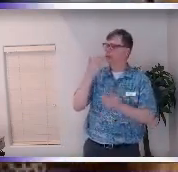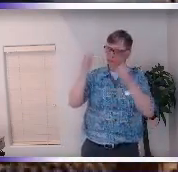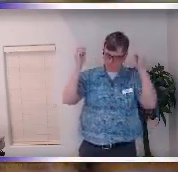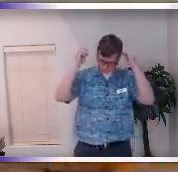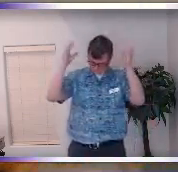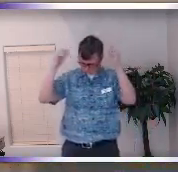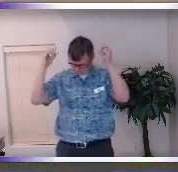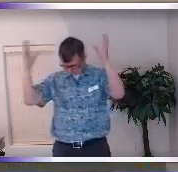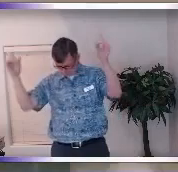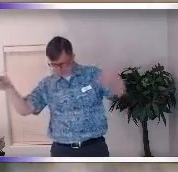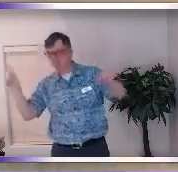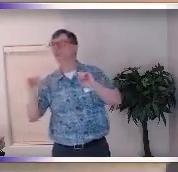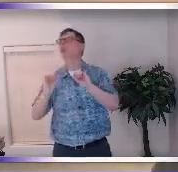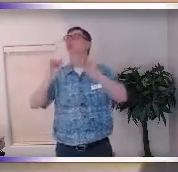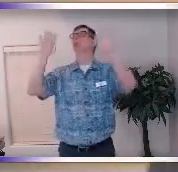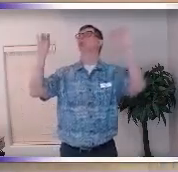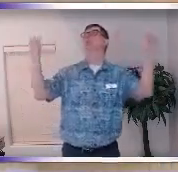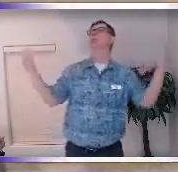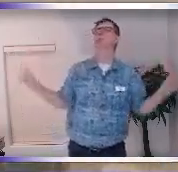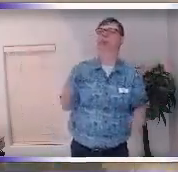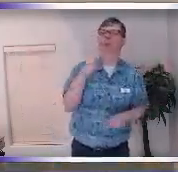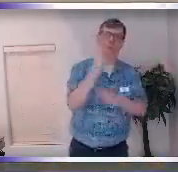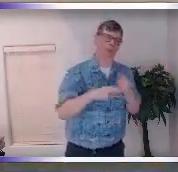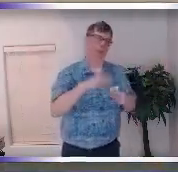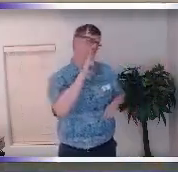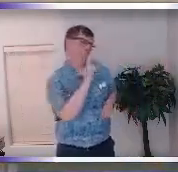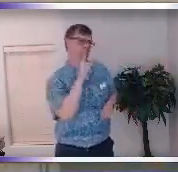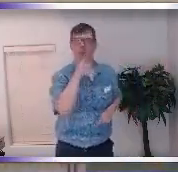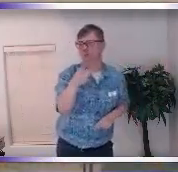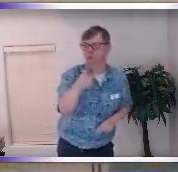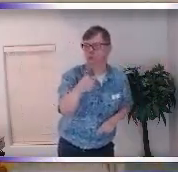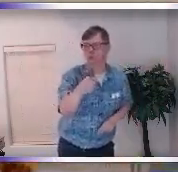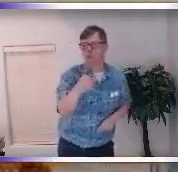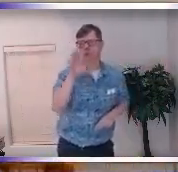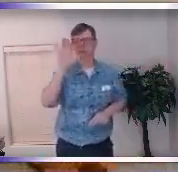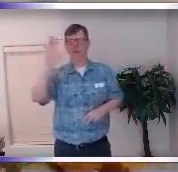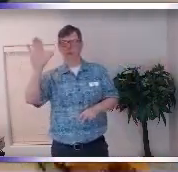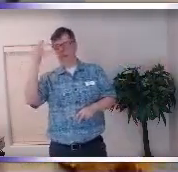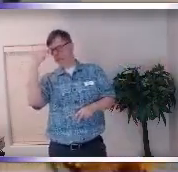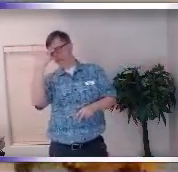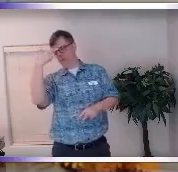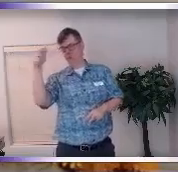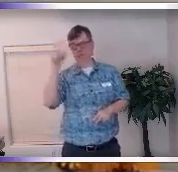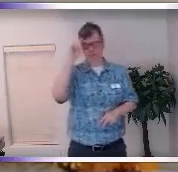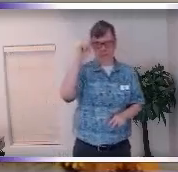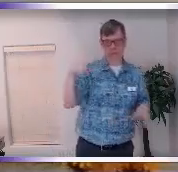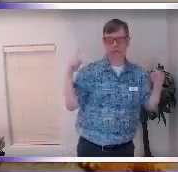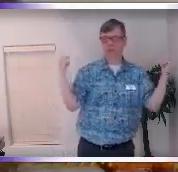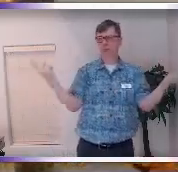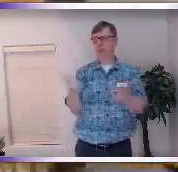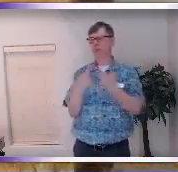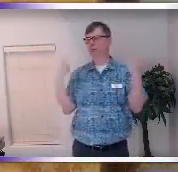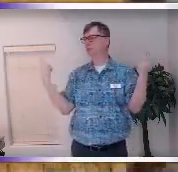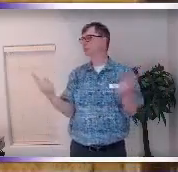and magnetic and radiant that people will ask you that is my vision for our community is that we bring